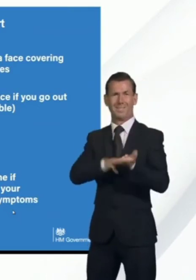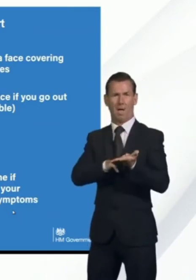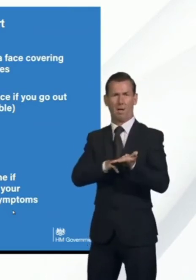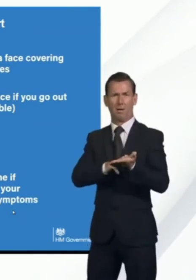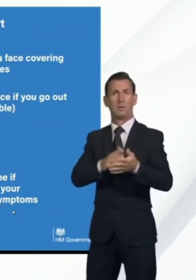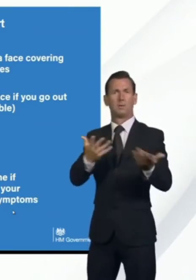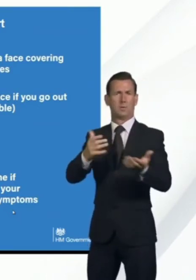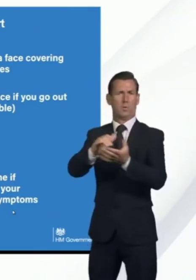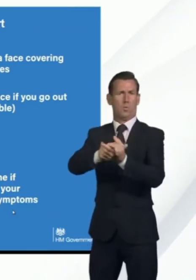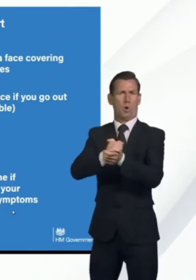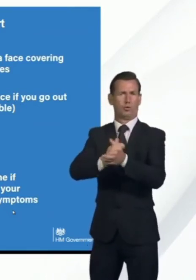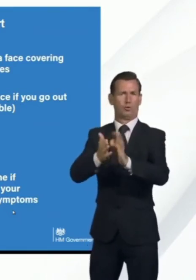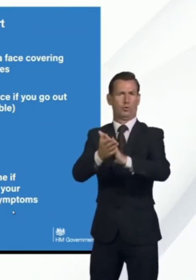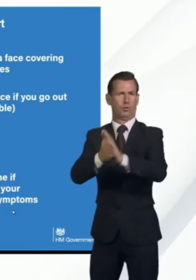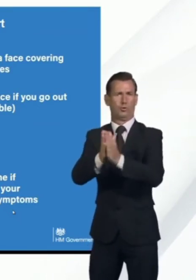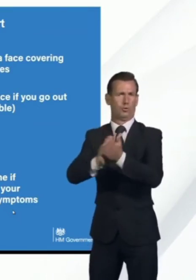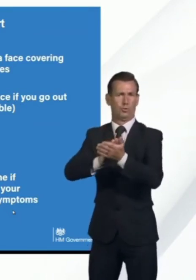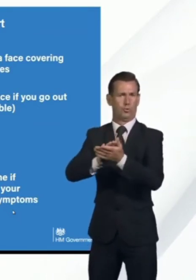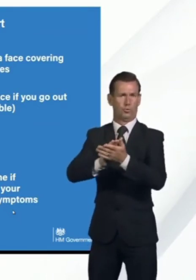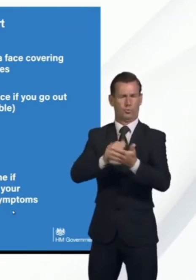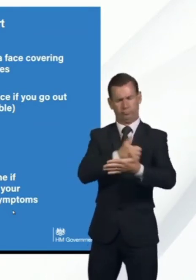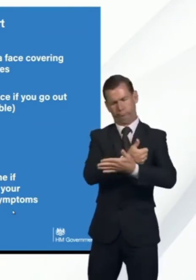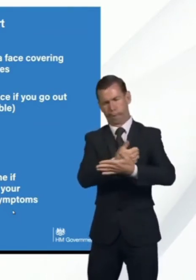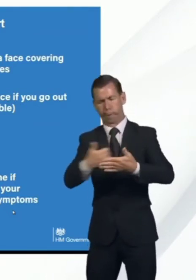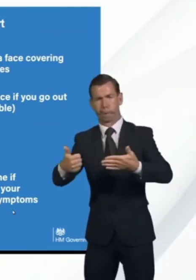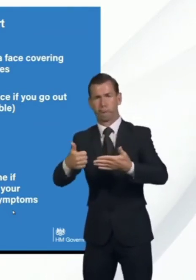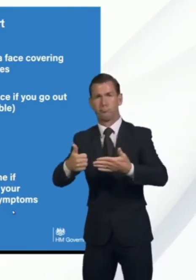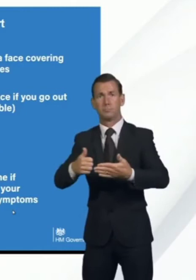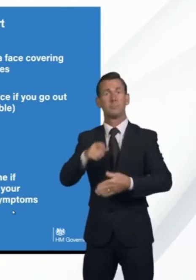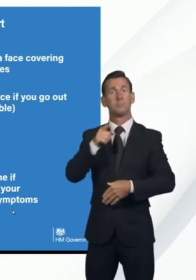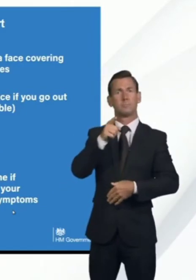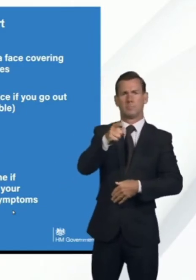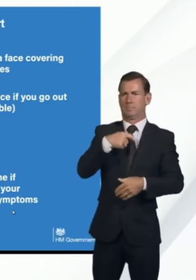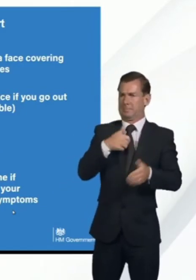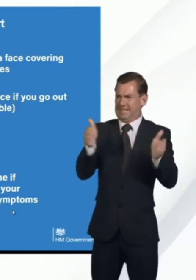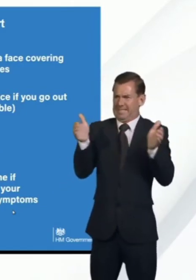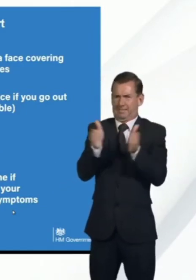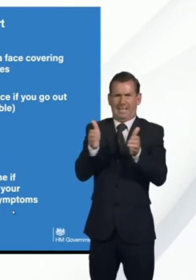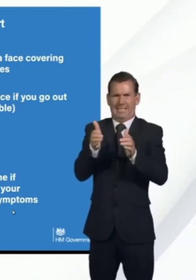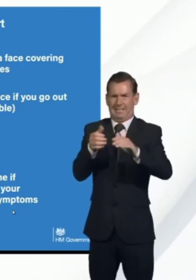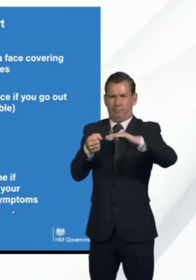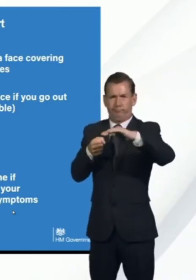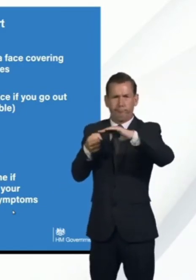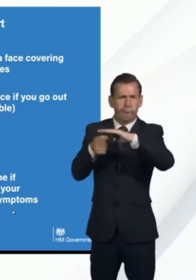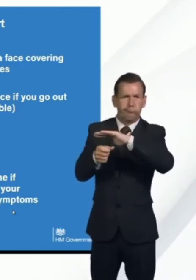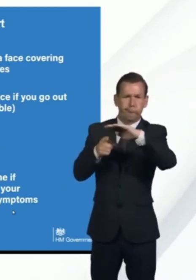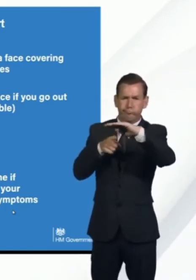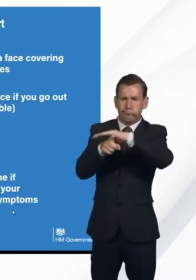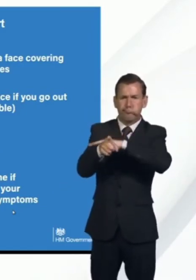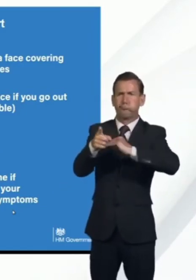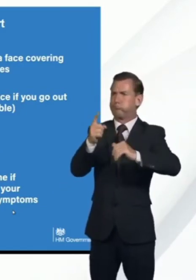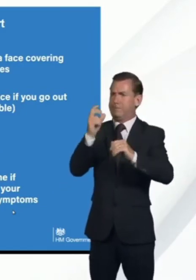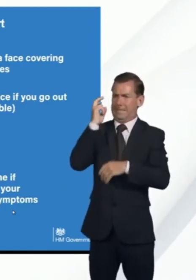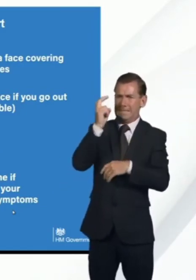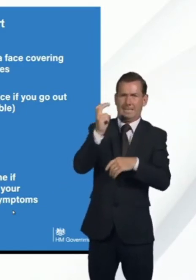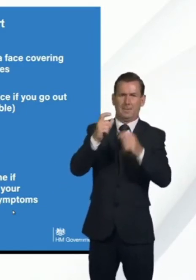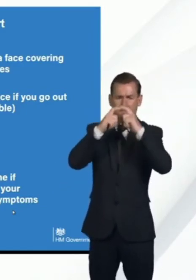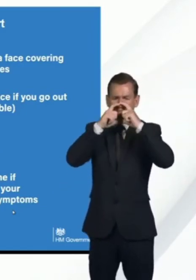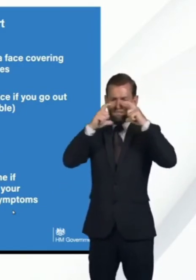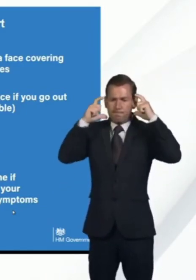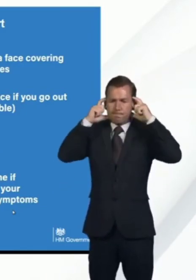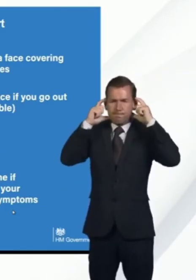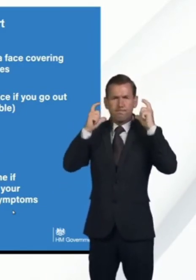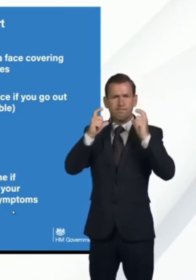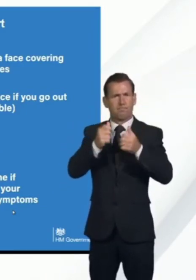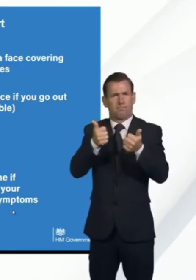regularly, wearing face covering when you're in enclosed spaces where it's difficult to be socially distant, so, for